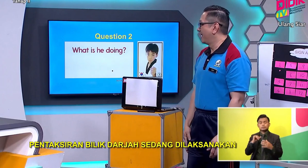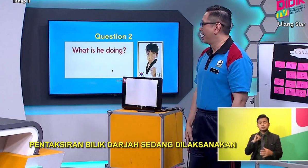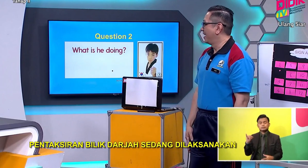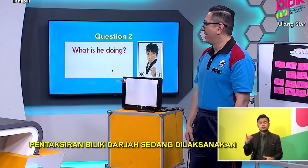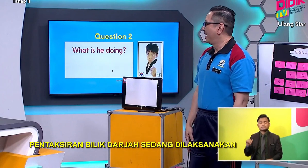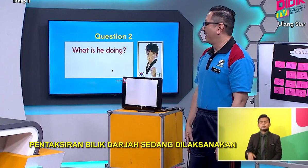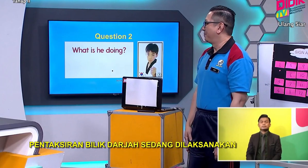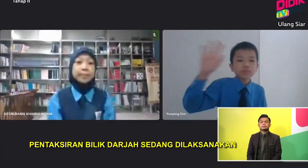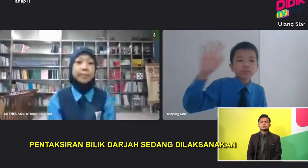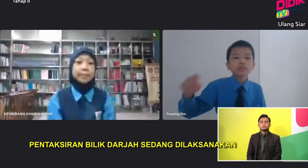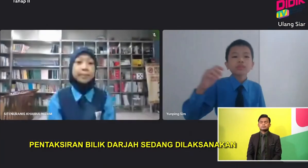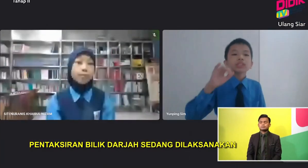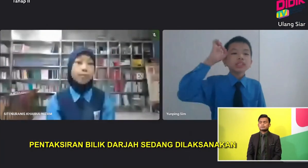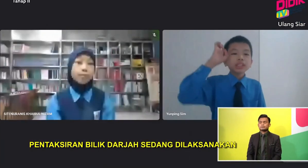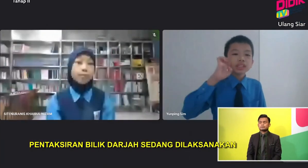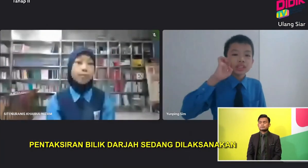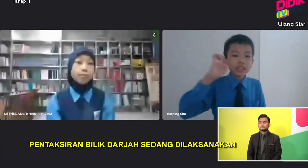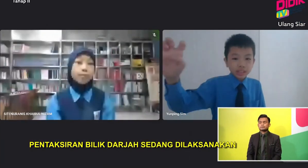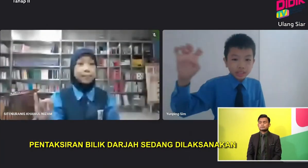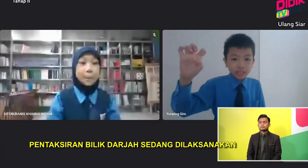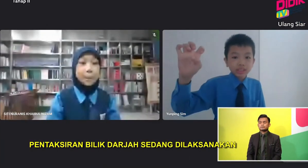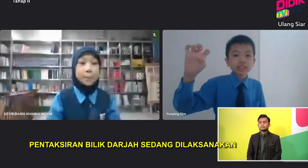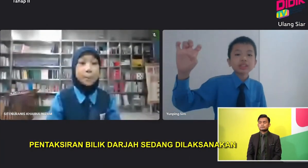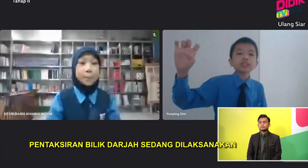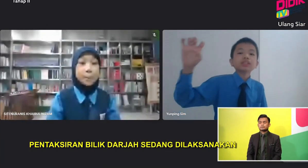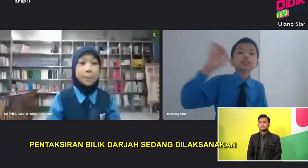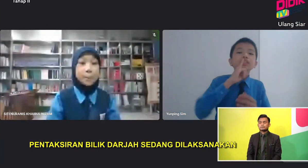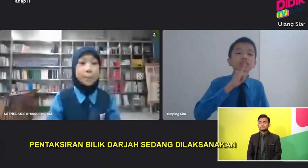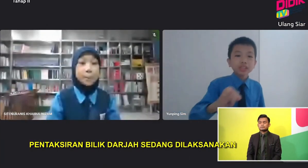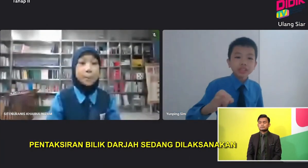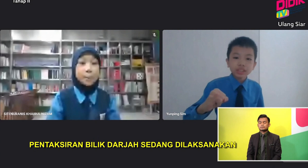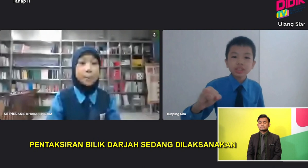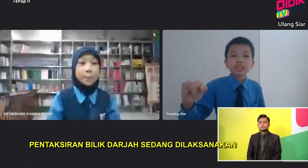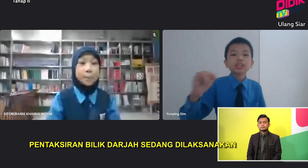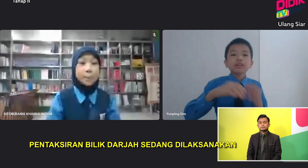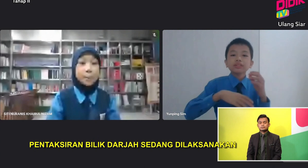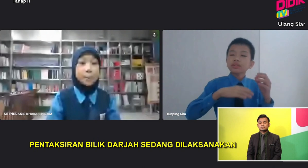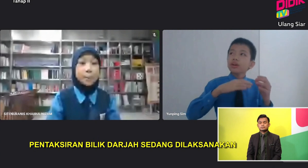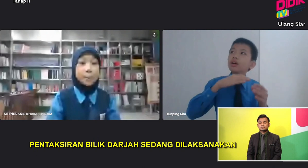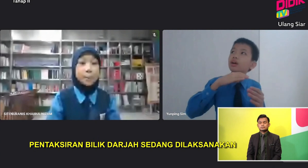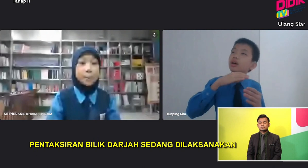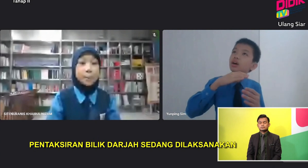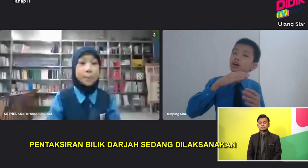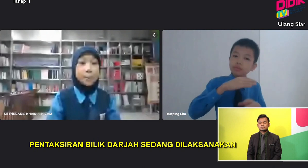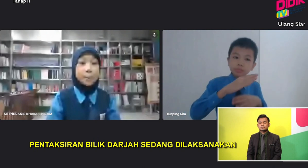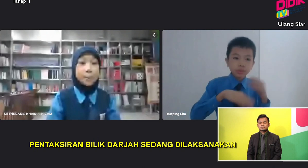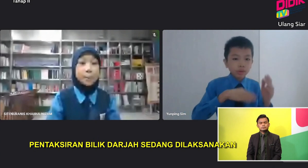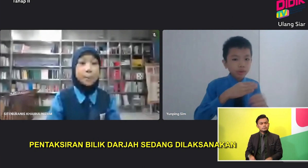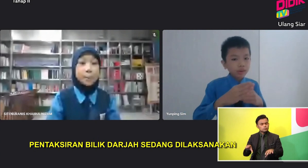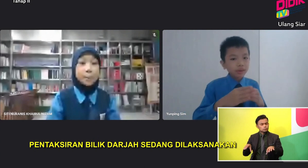Peng Peng want to answer He Is Doing